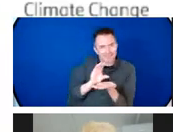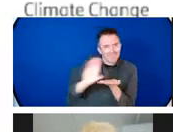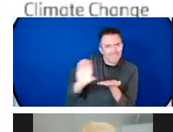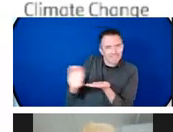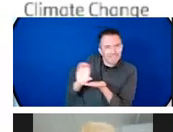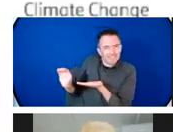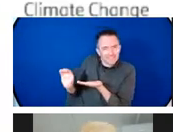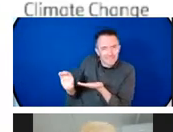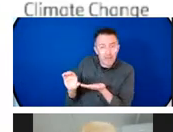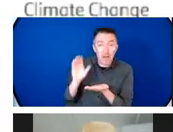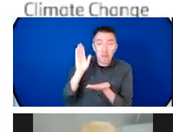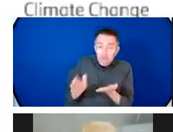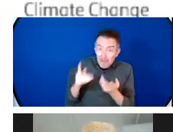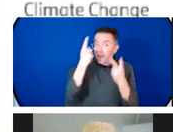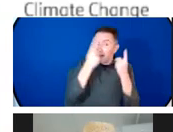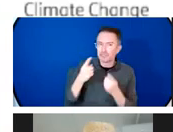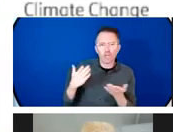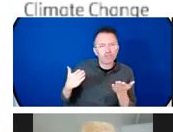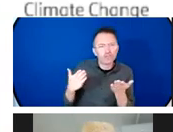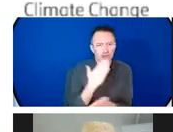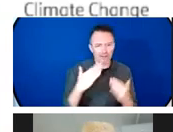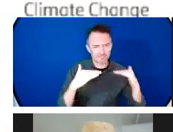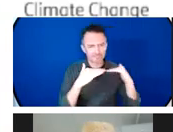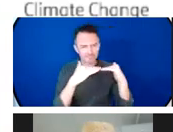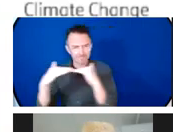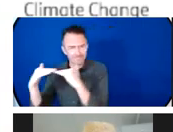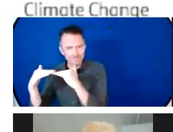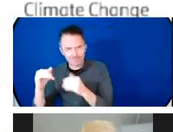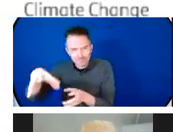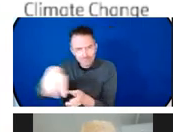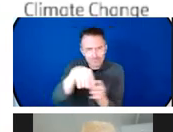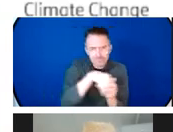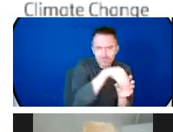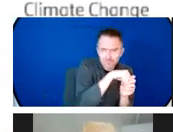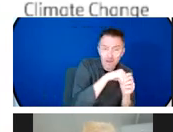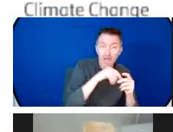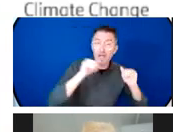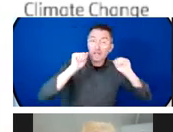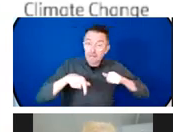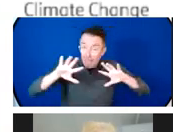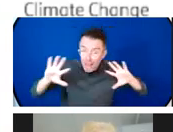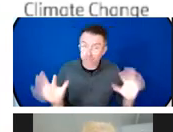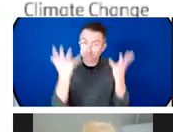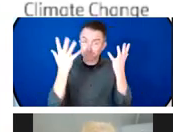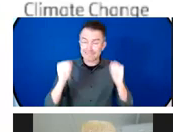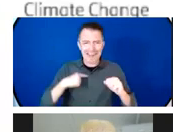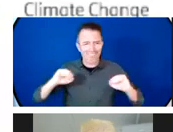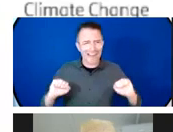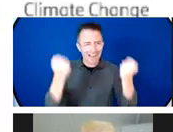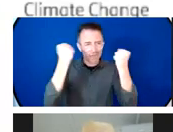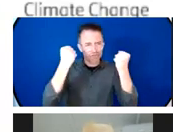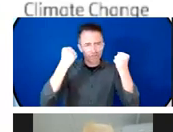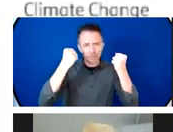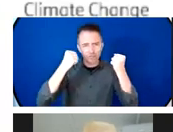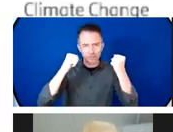can take action in an urgent way. We need adequate financing and proactive financing